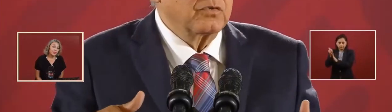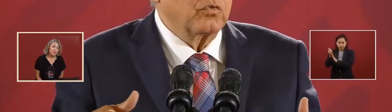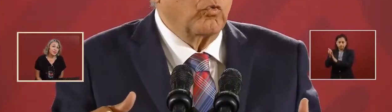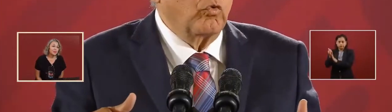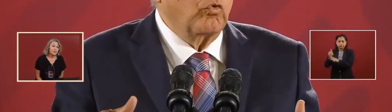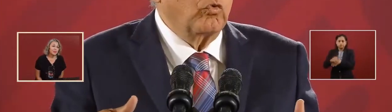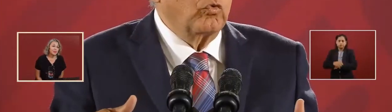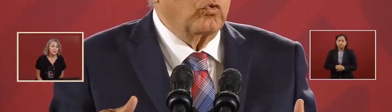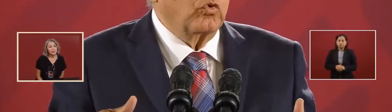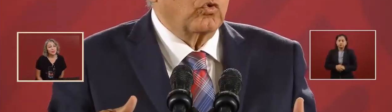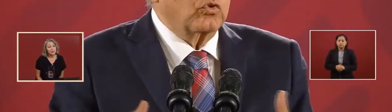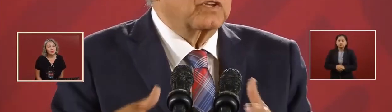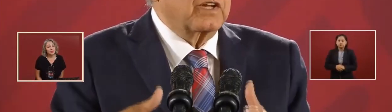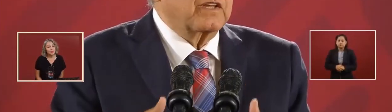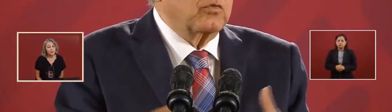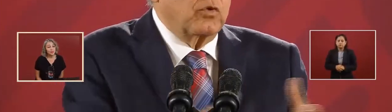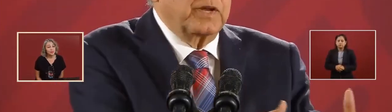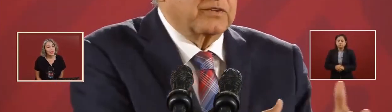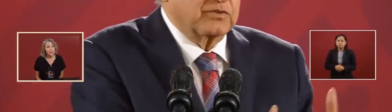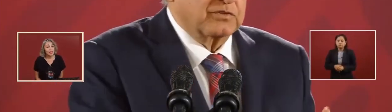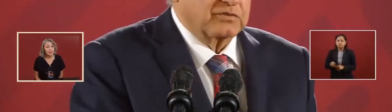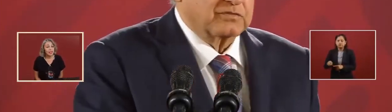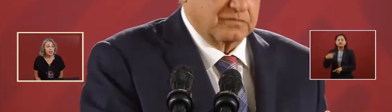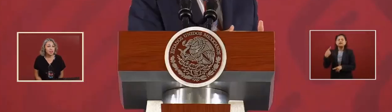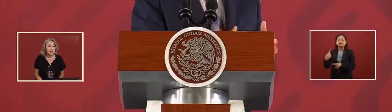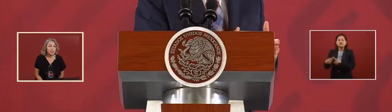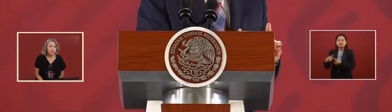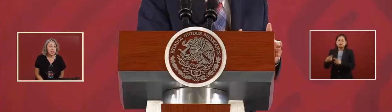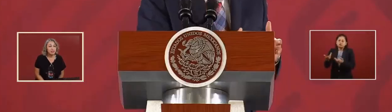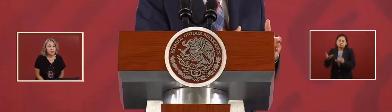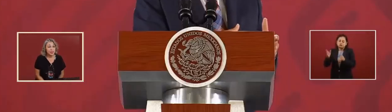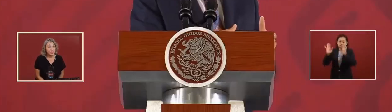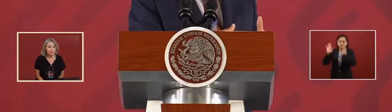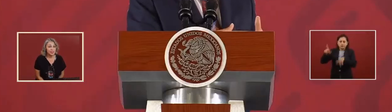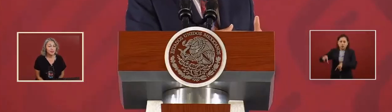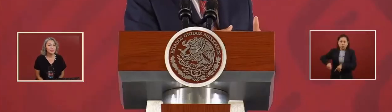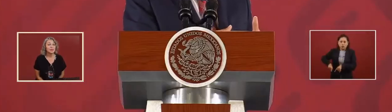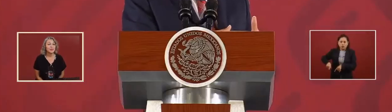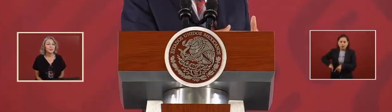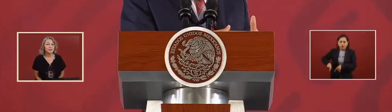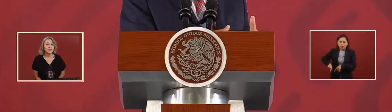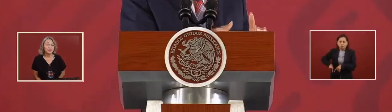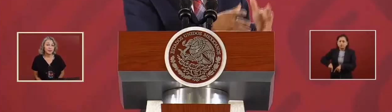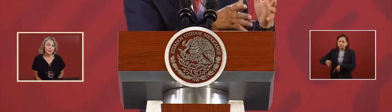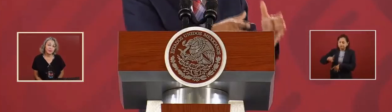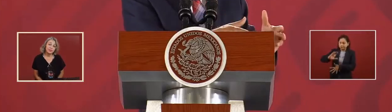And they contracted a government in Yucatan.